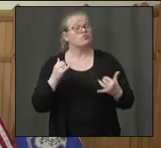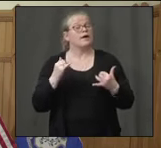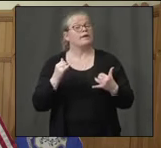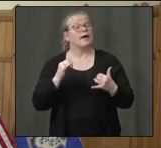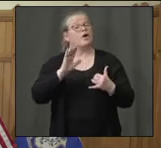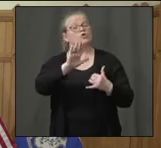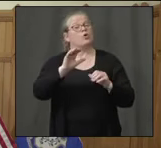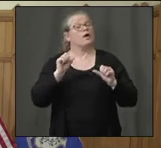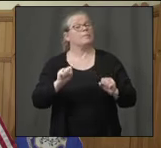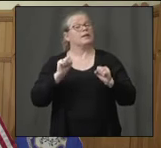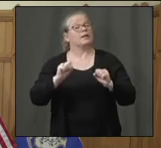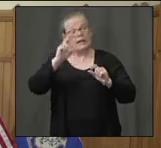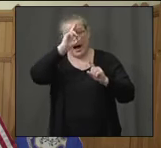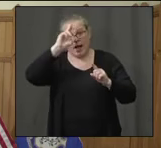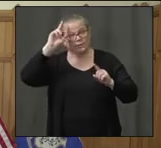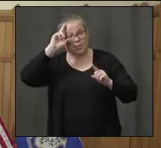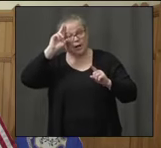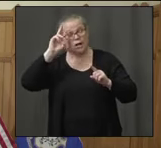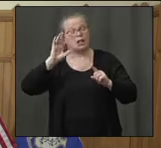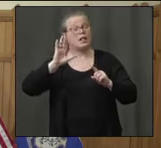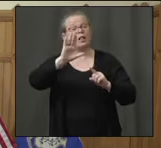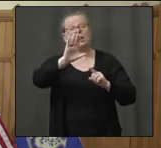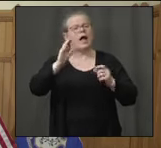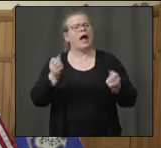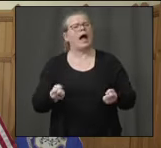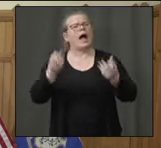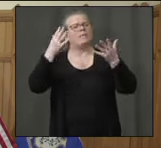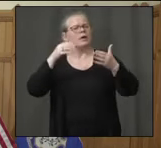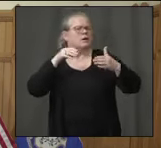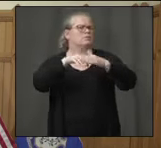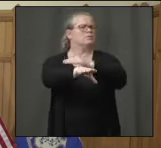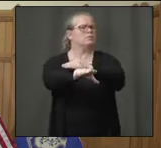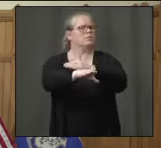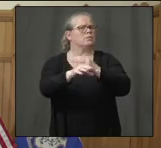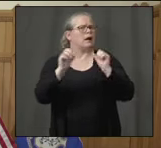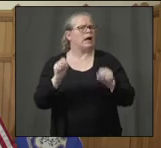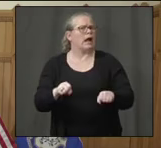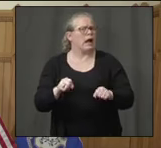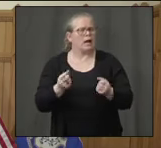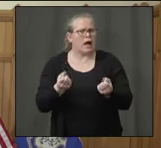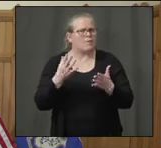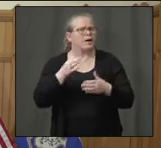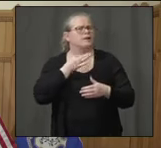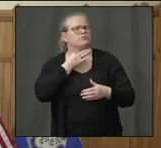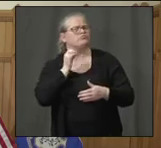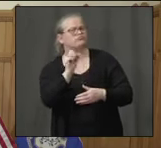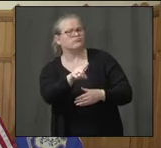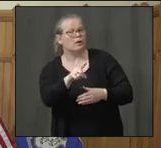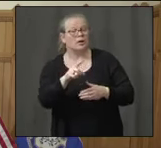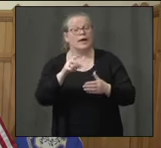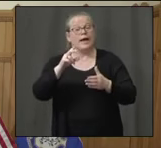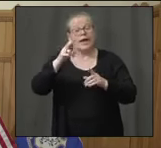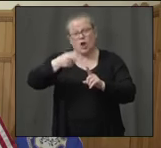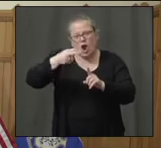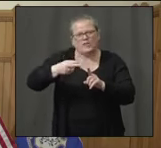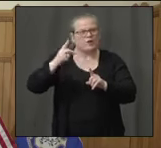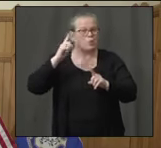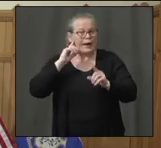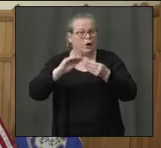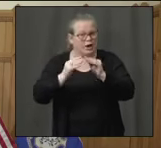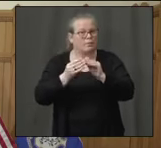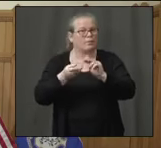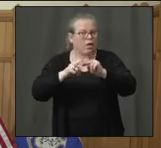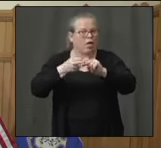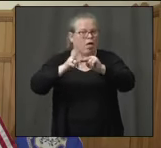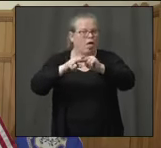right now of the hospital. We've heard a lot of increased cases here in Hartford. How are things looking right now? And are we approaching